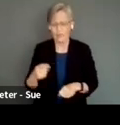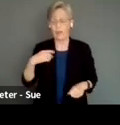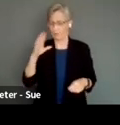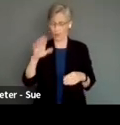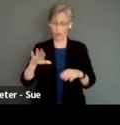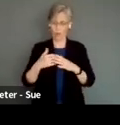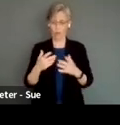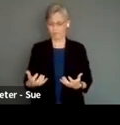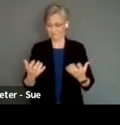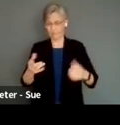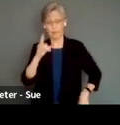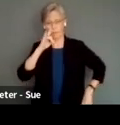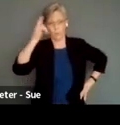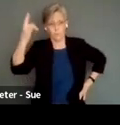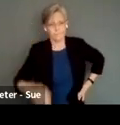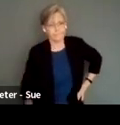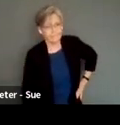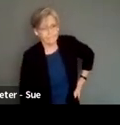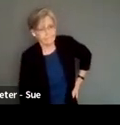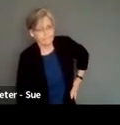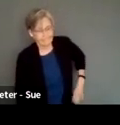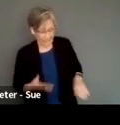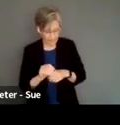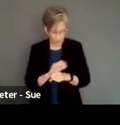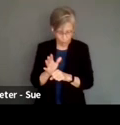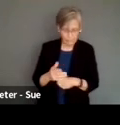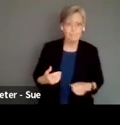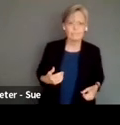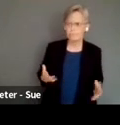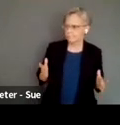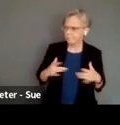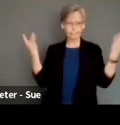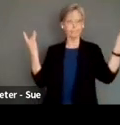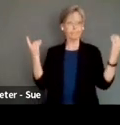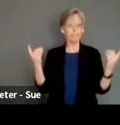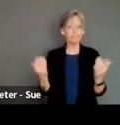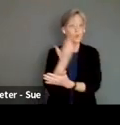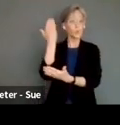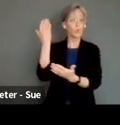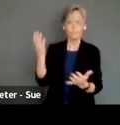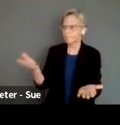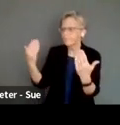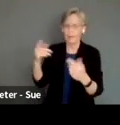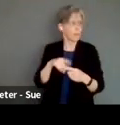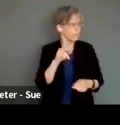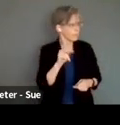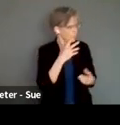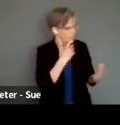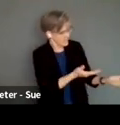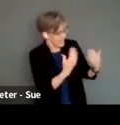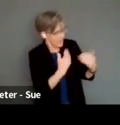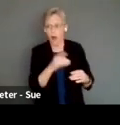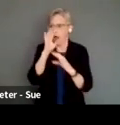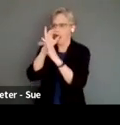audiences are bored. And especially after COVID, they want new things, we have to entice them back into our theatres,